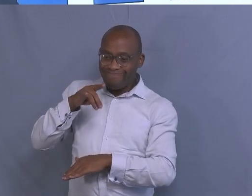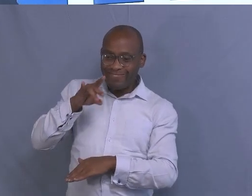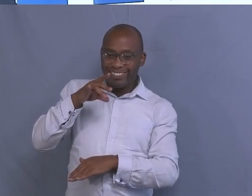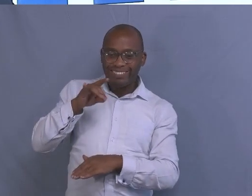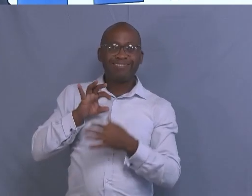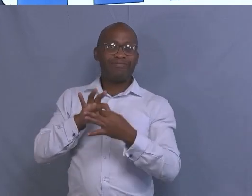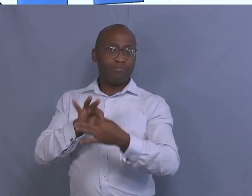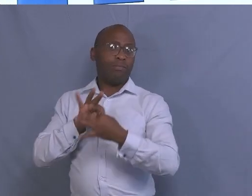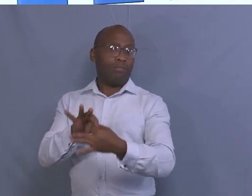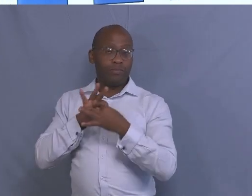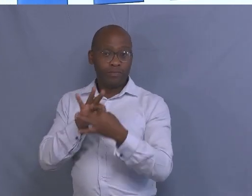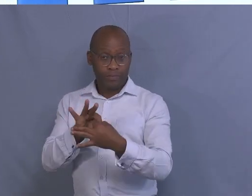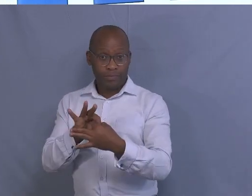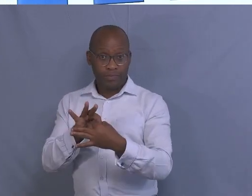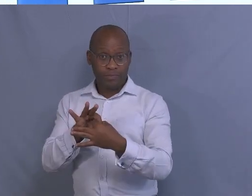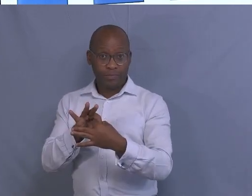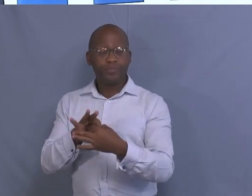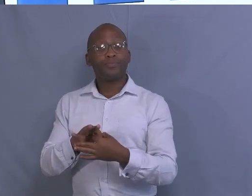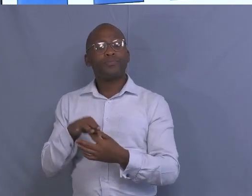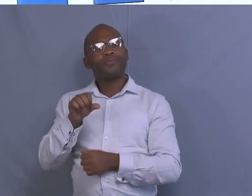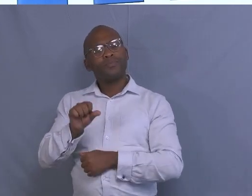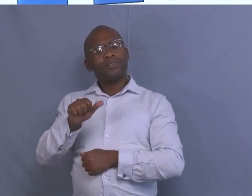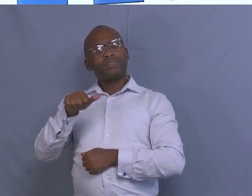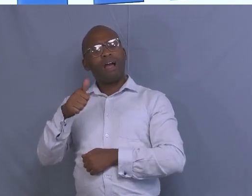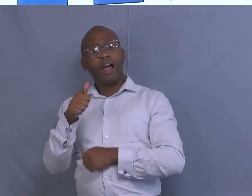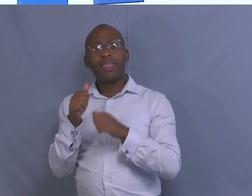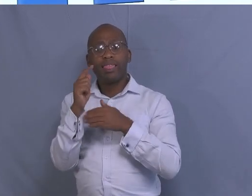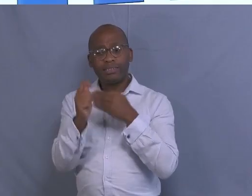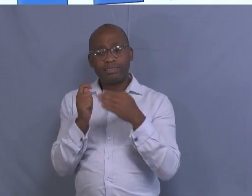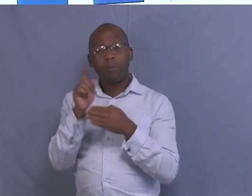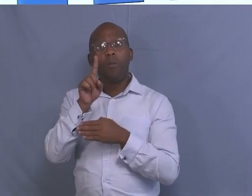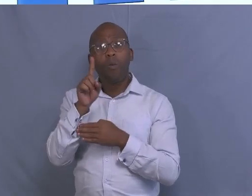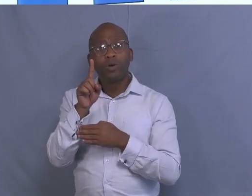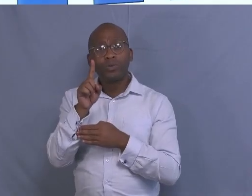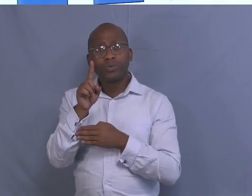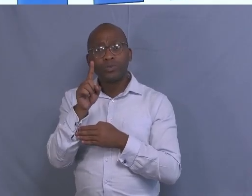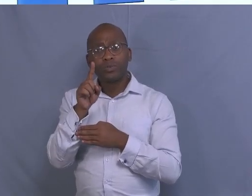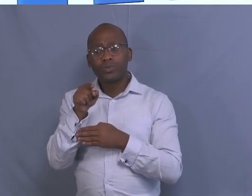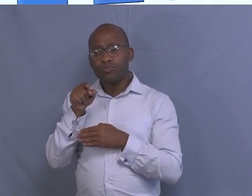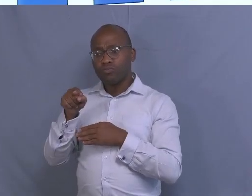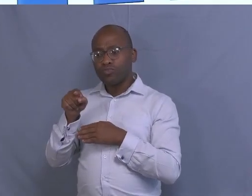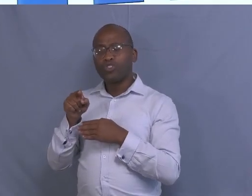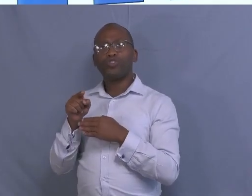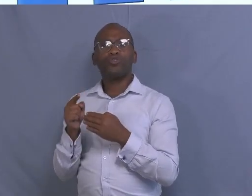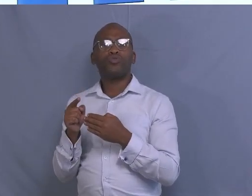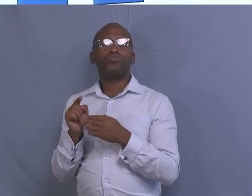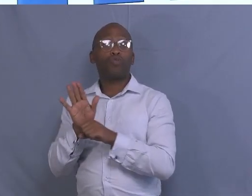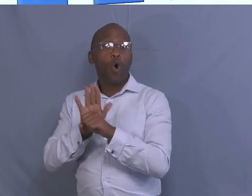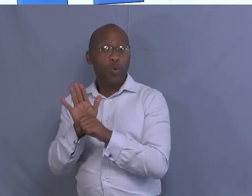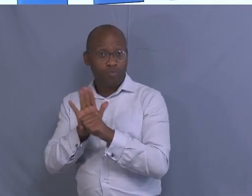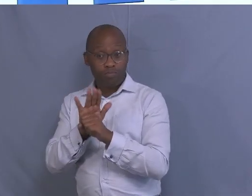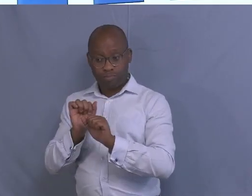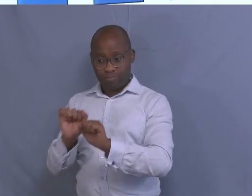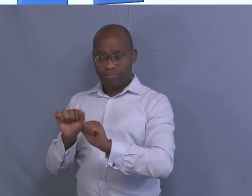is the condition of vegetation. The condition of vegetation, it depends. If you find that the other